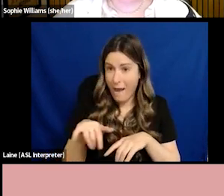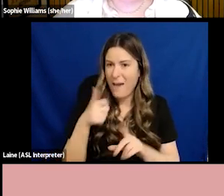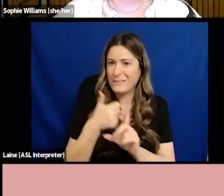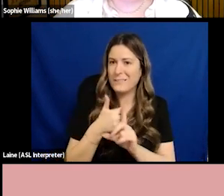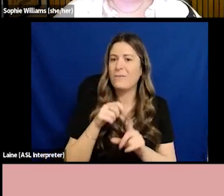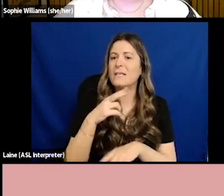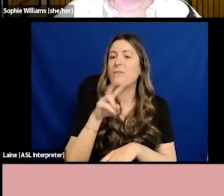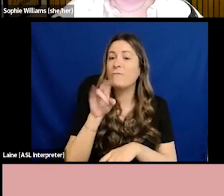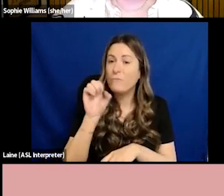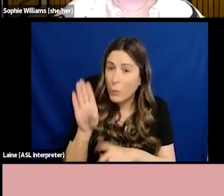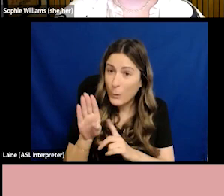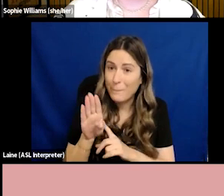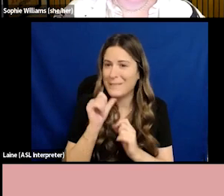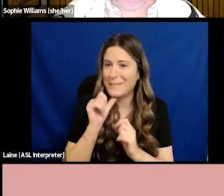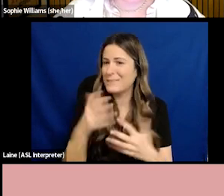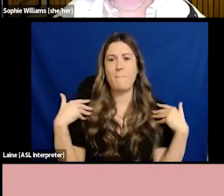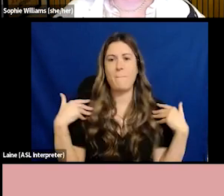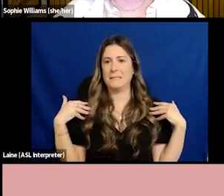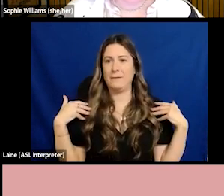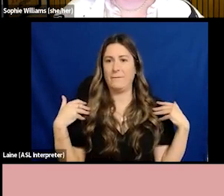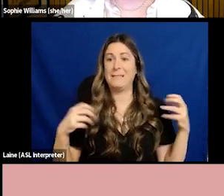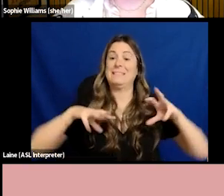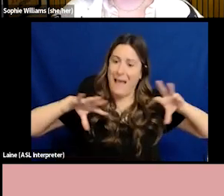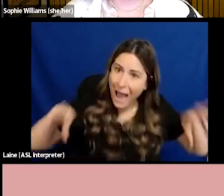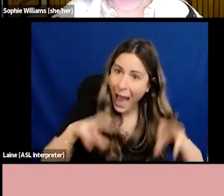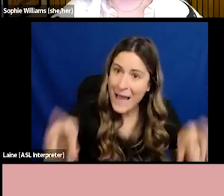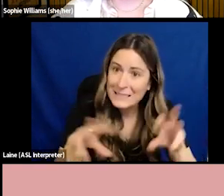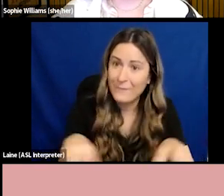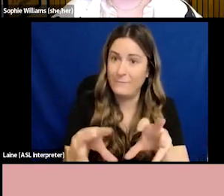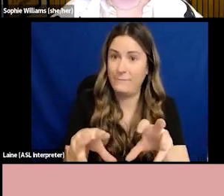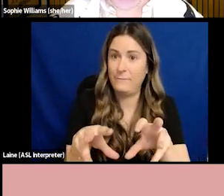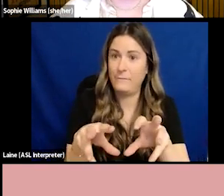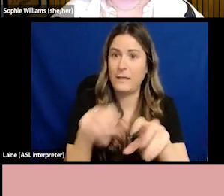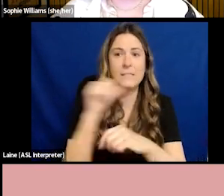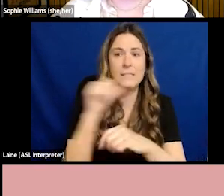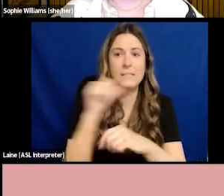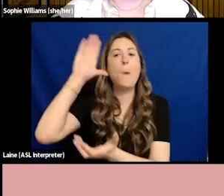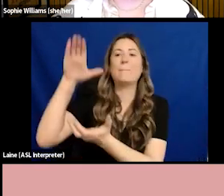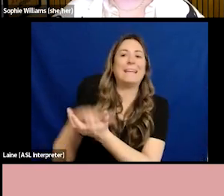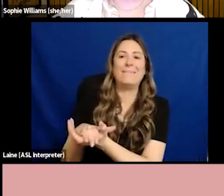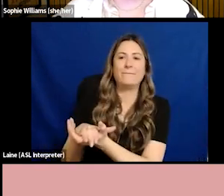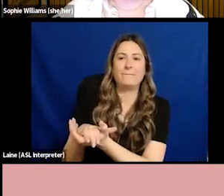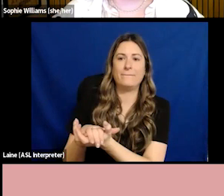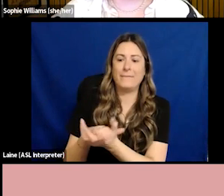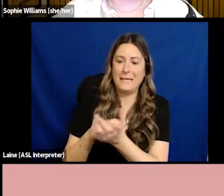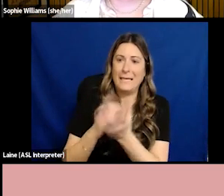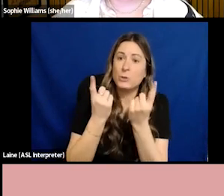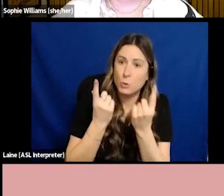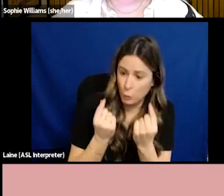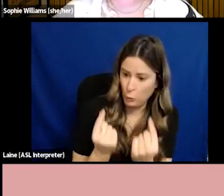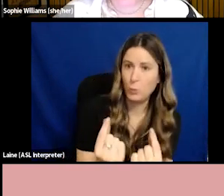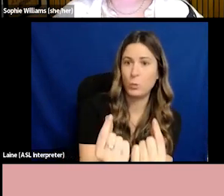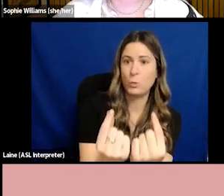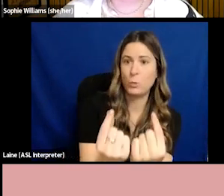not passive. Allyship is active. Allyship is not a belief. Allyship is what you do for the good